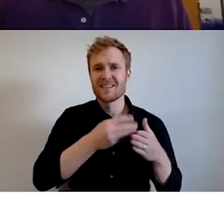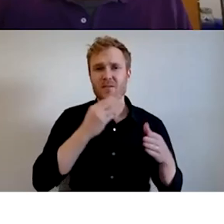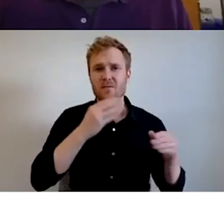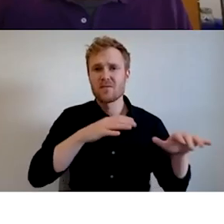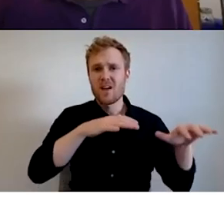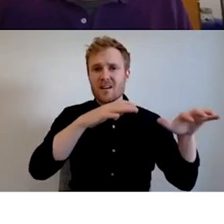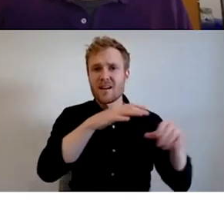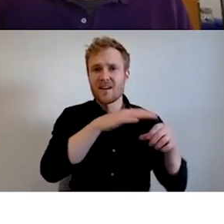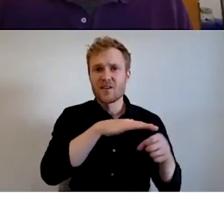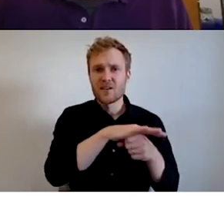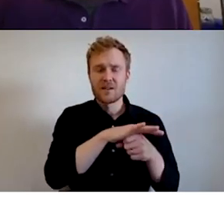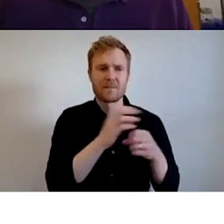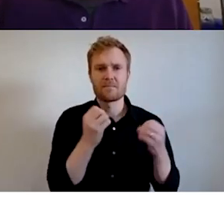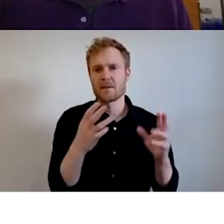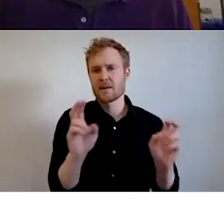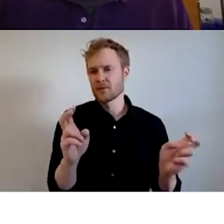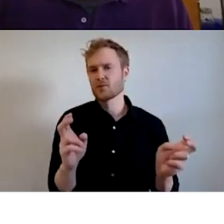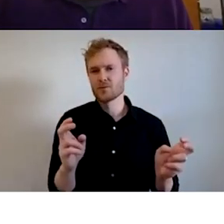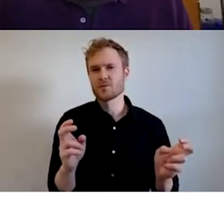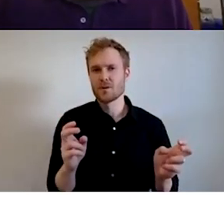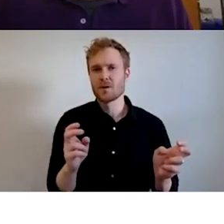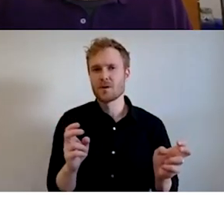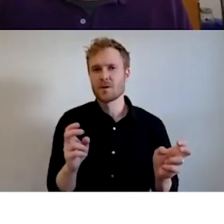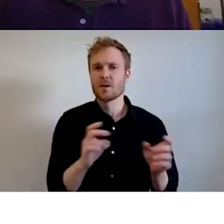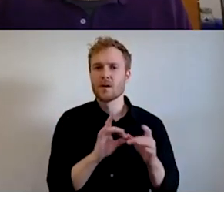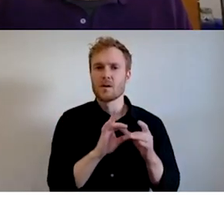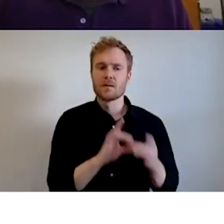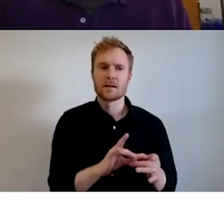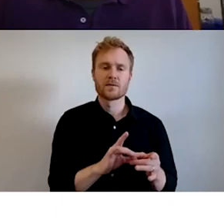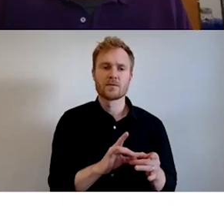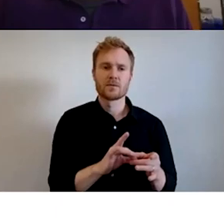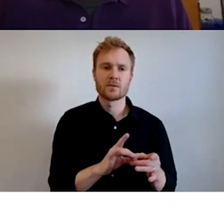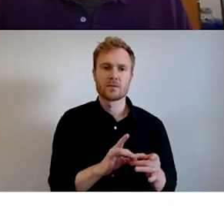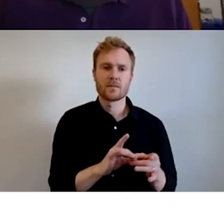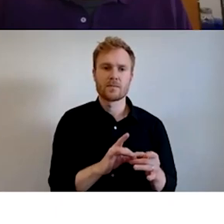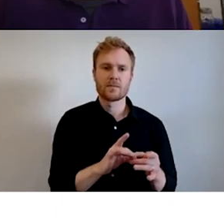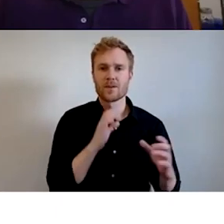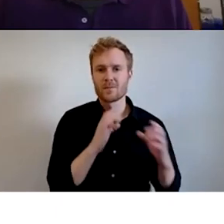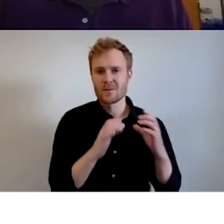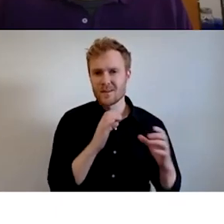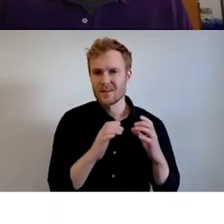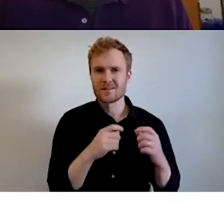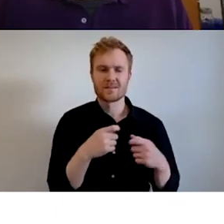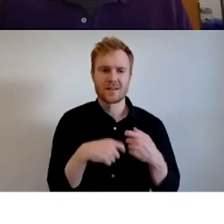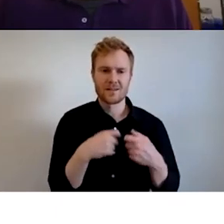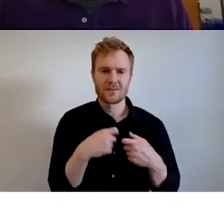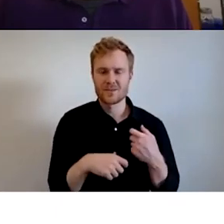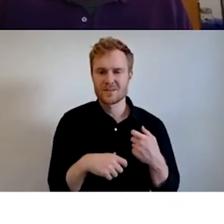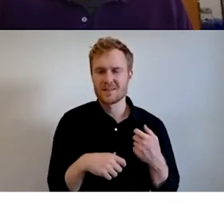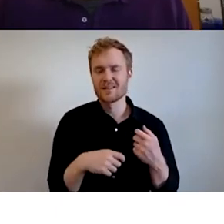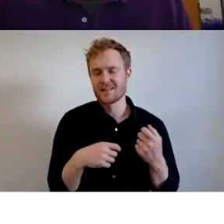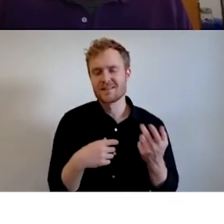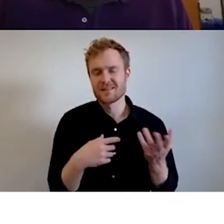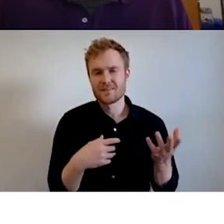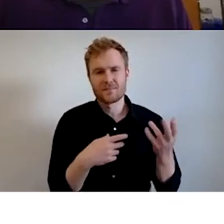numerous other issues that we have to deal with as well regarding, um, you know, communications and electricity that just make it a problematic facility altogether.